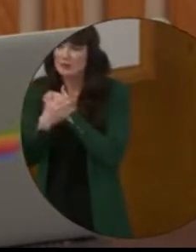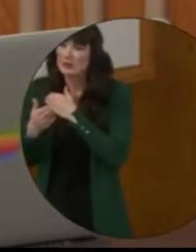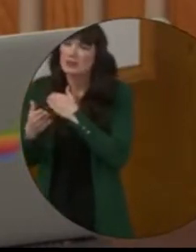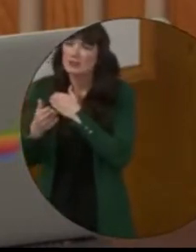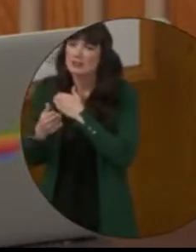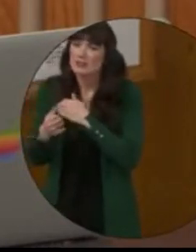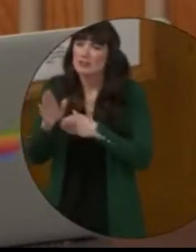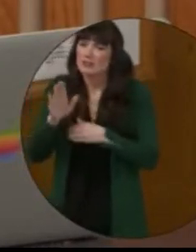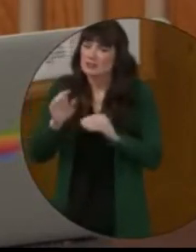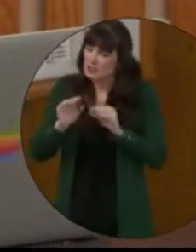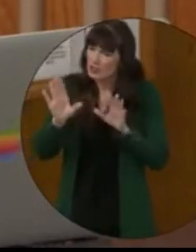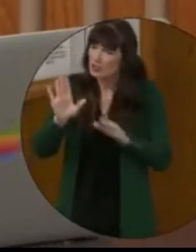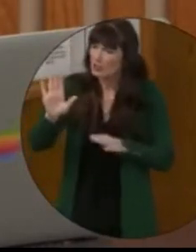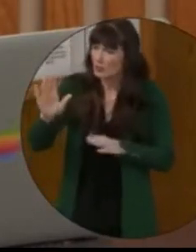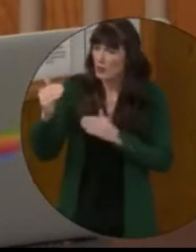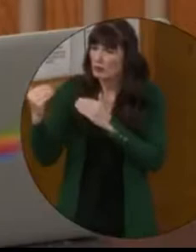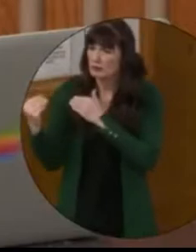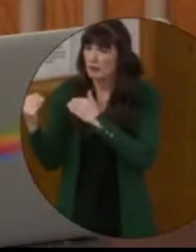clearly your responsibility.